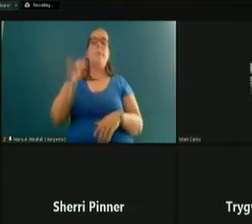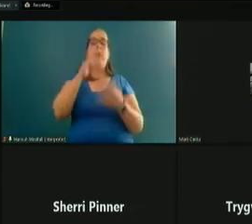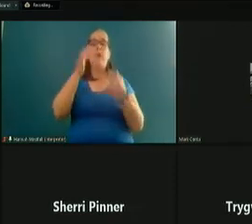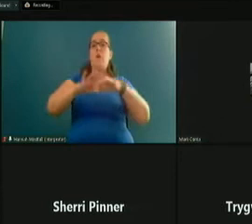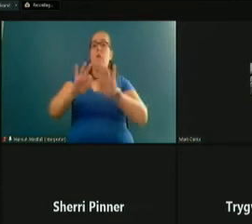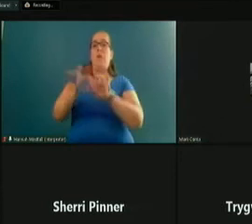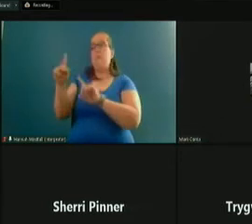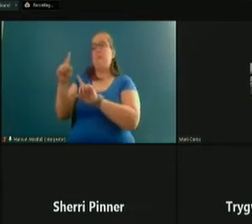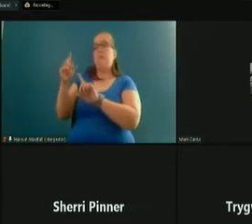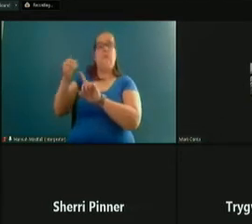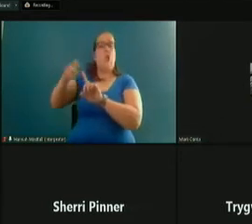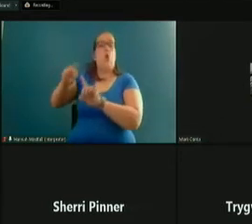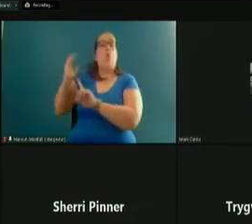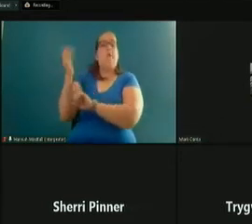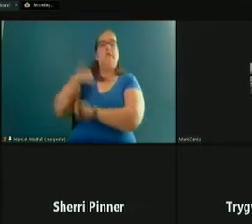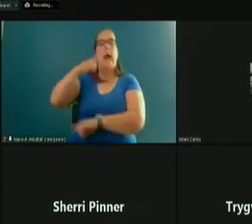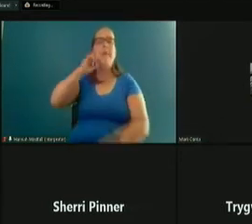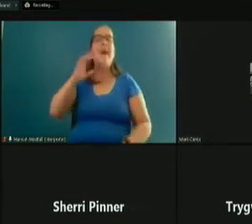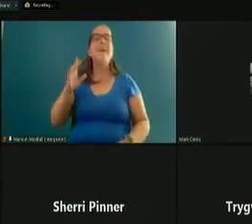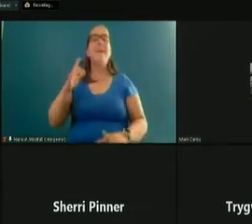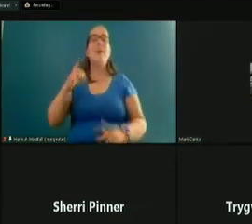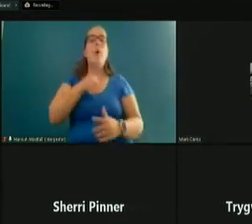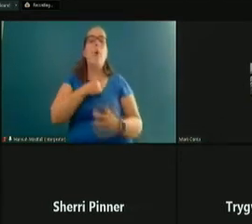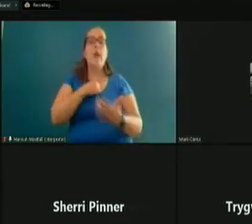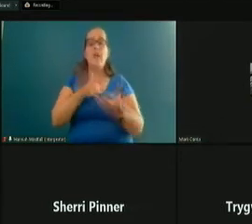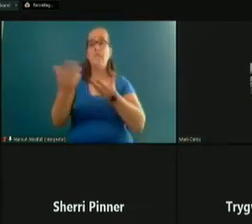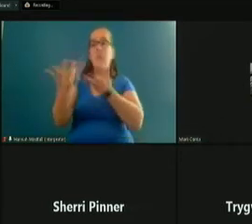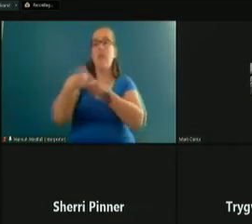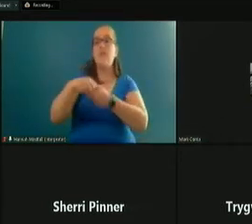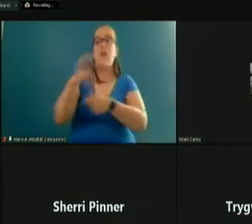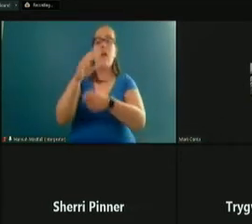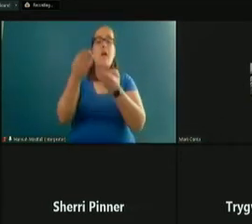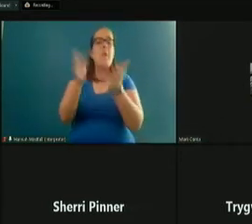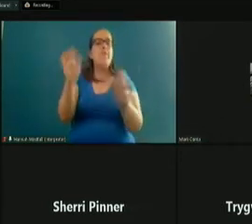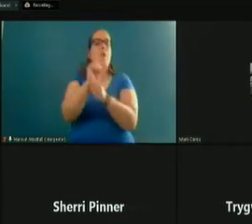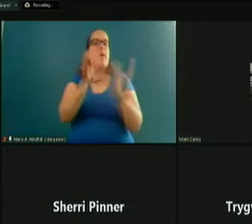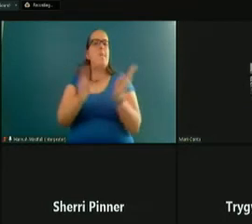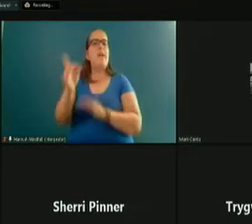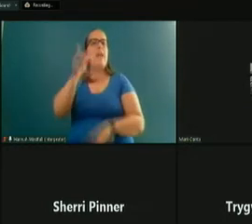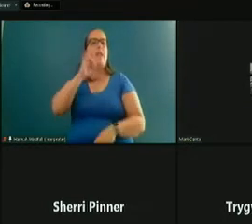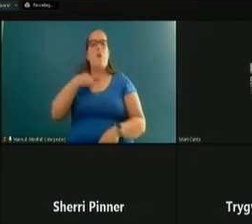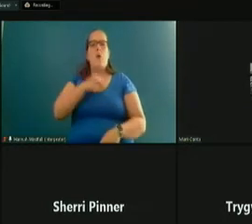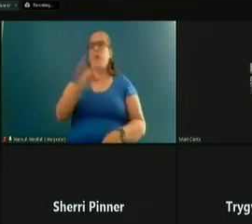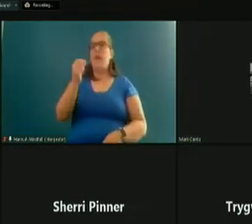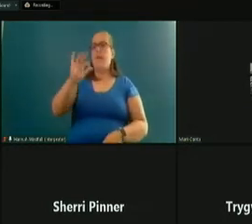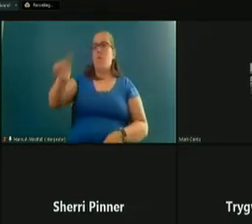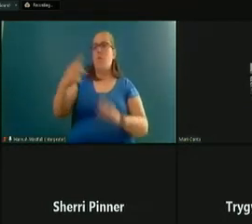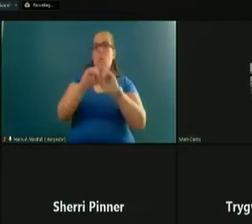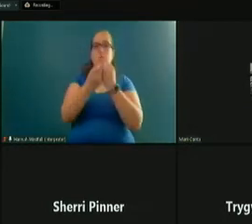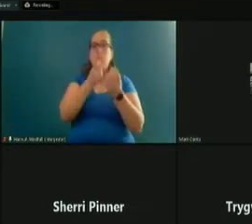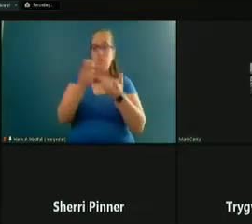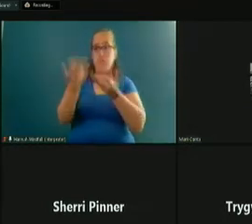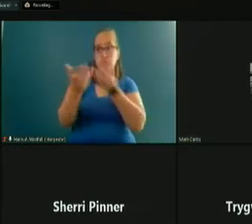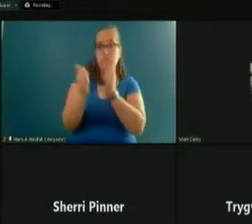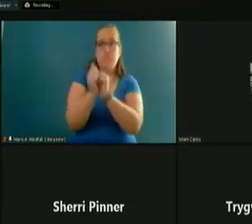presentation, in fact, I think. And we engage our public in the work plan, which I think we're one of the only organizations to engage the public in developing a work